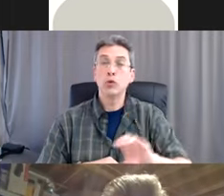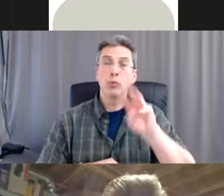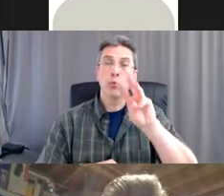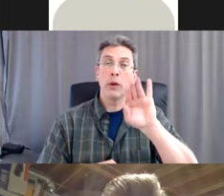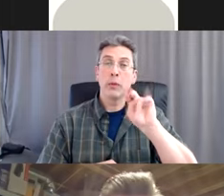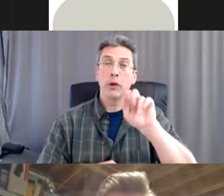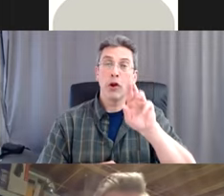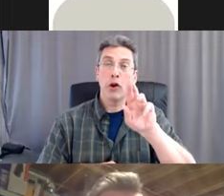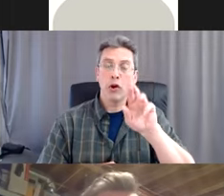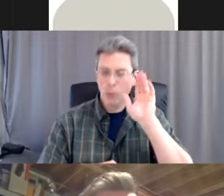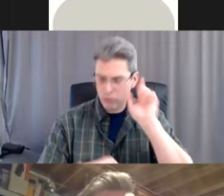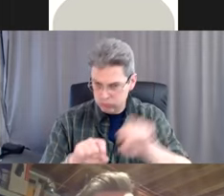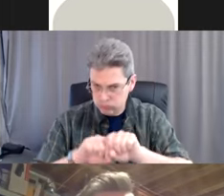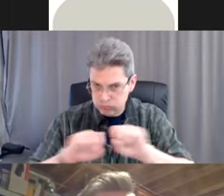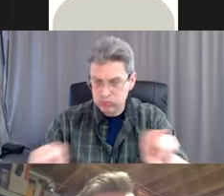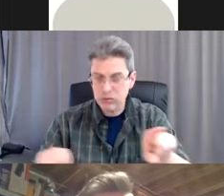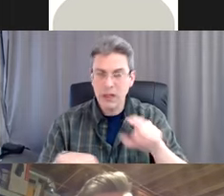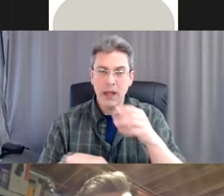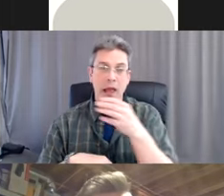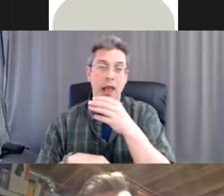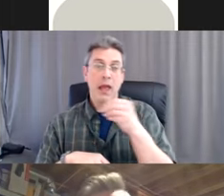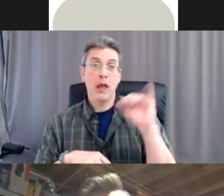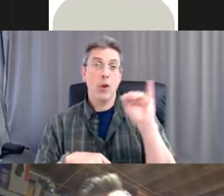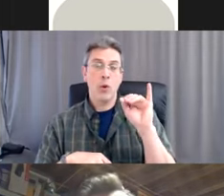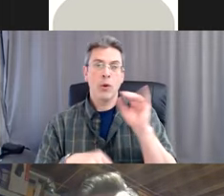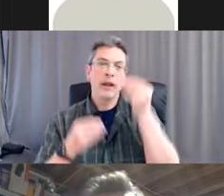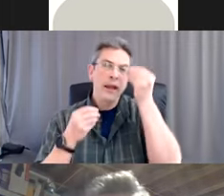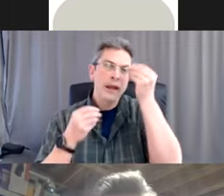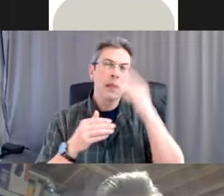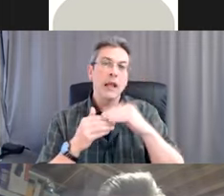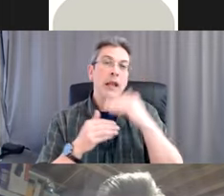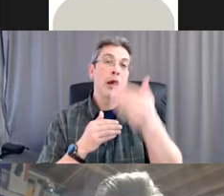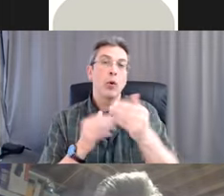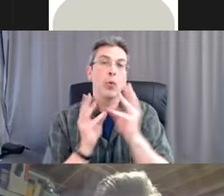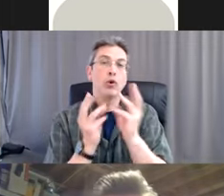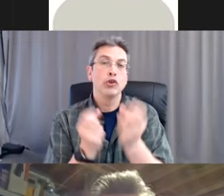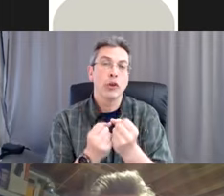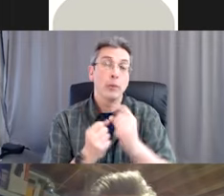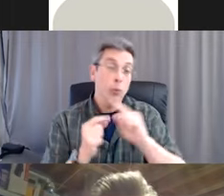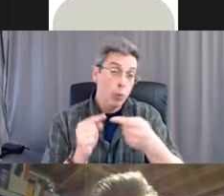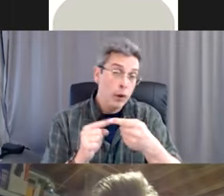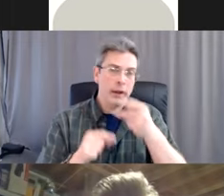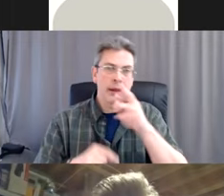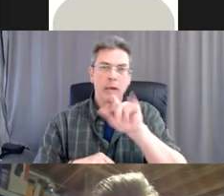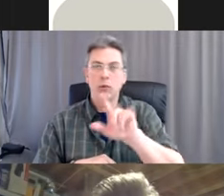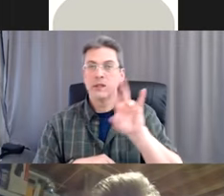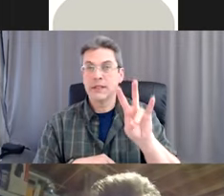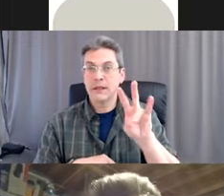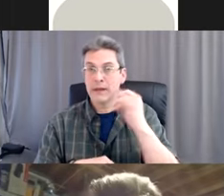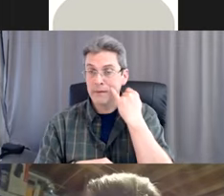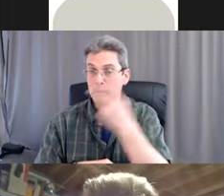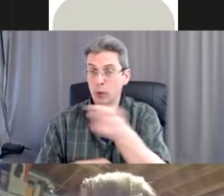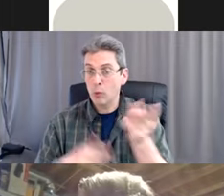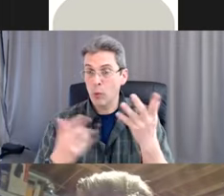it, and also the next workshop on April 7th if you wish to register. So once again, I thank everybody